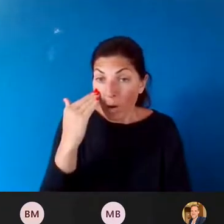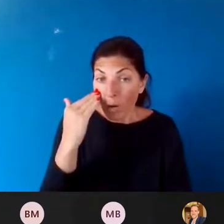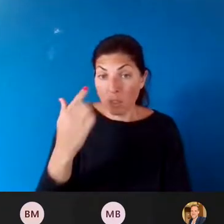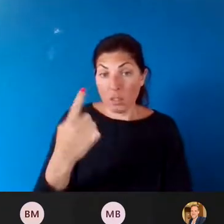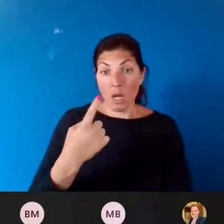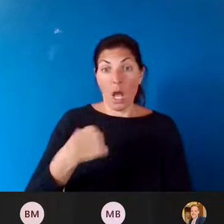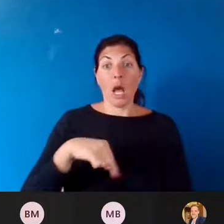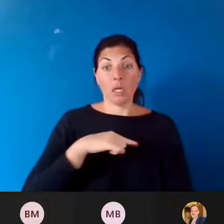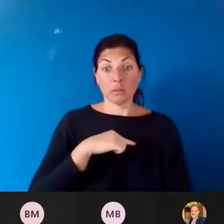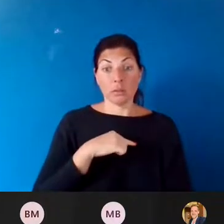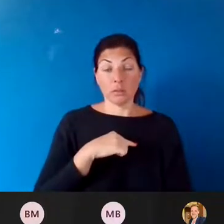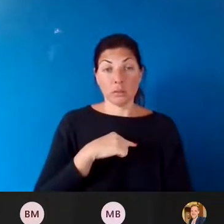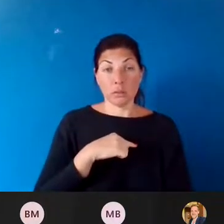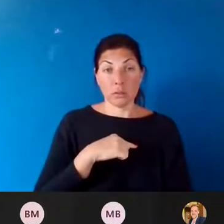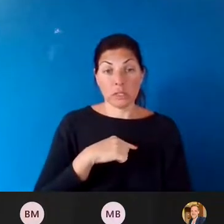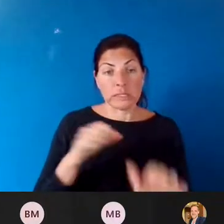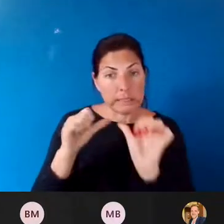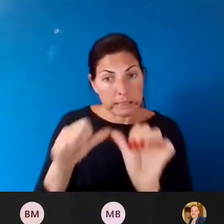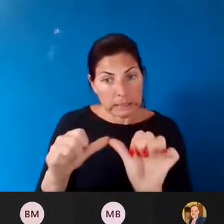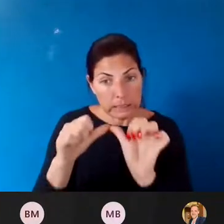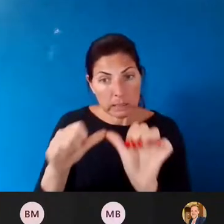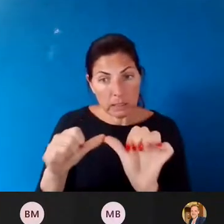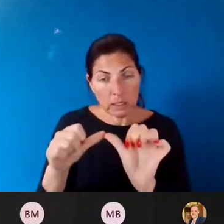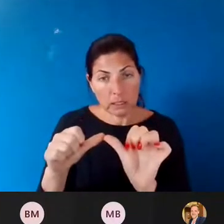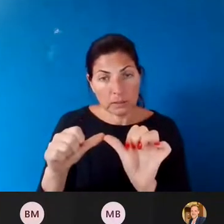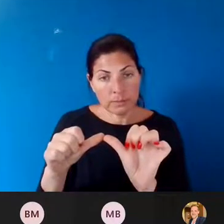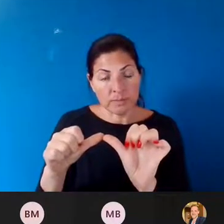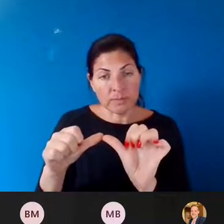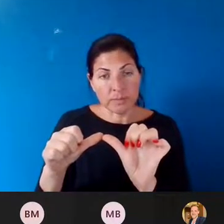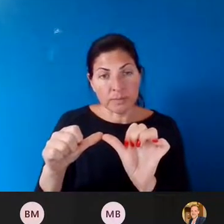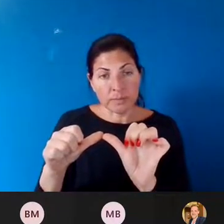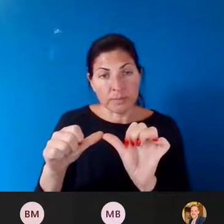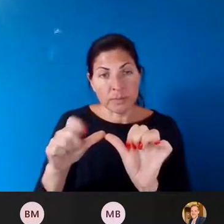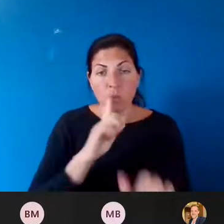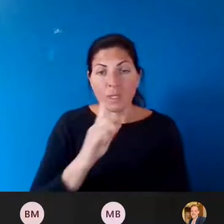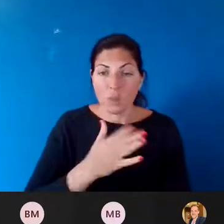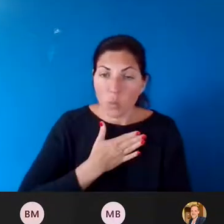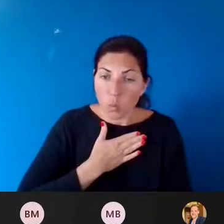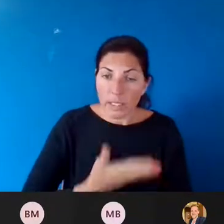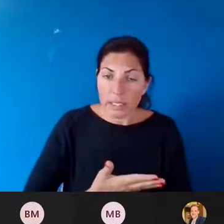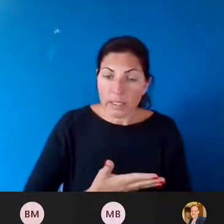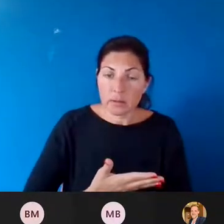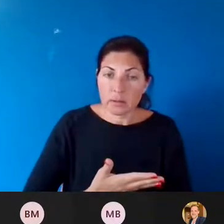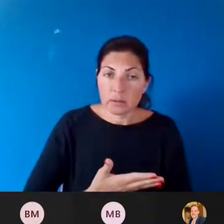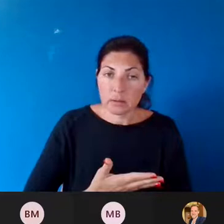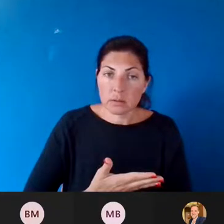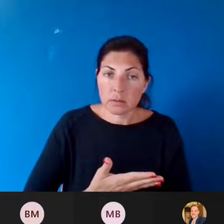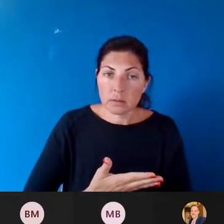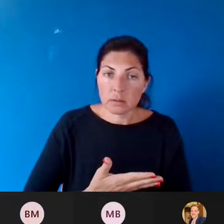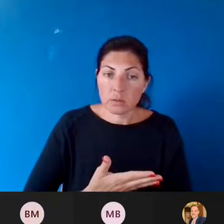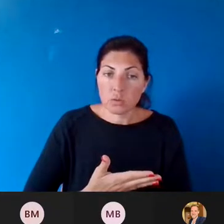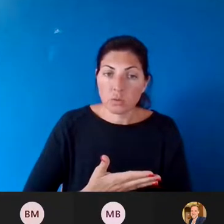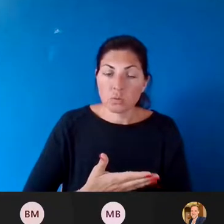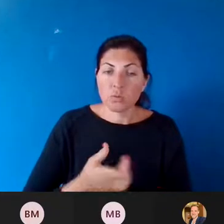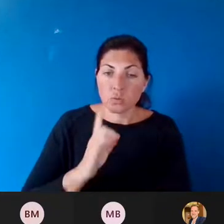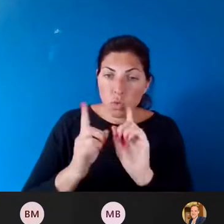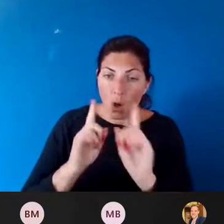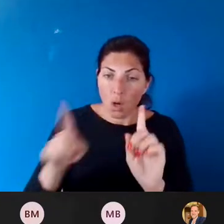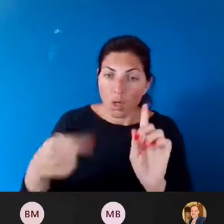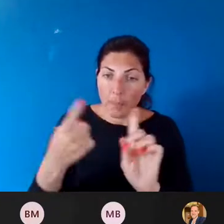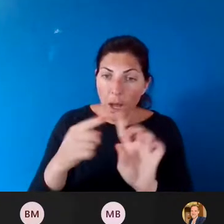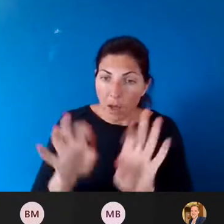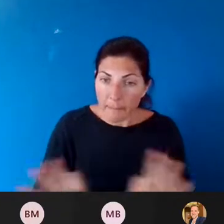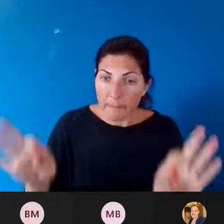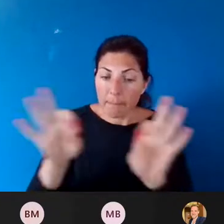us consistently being willing to talk about the importance for health